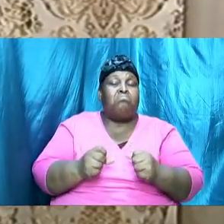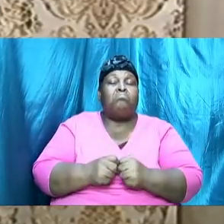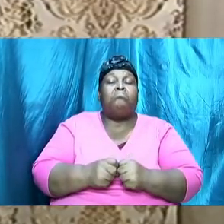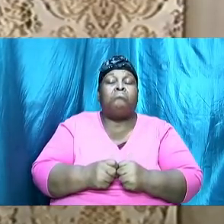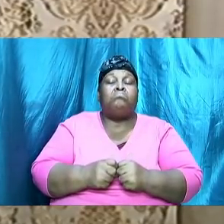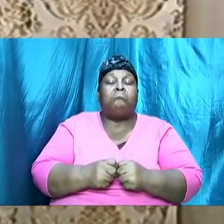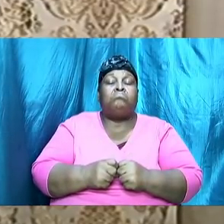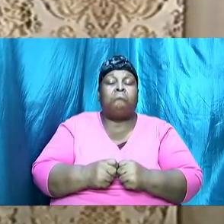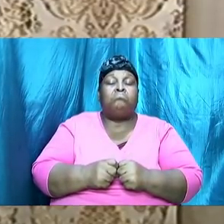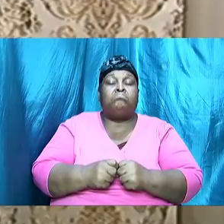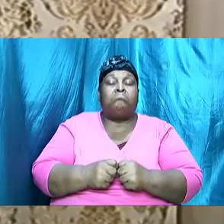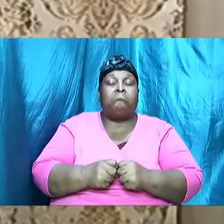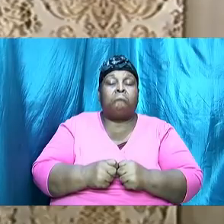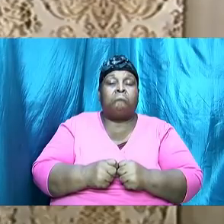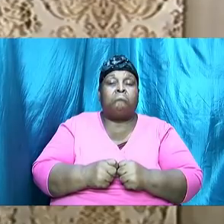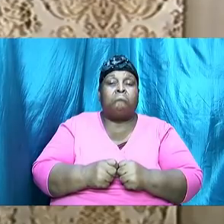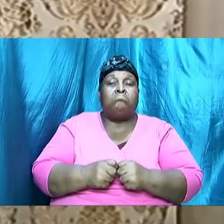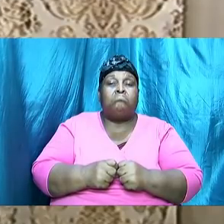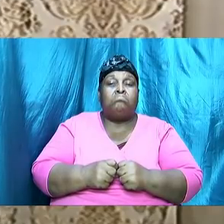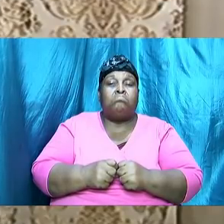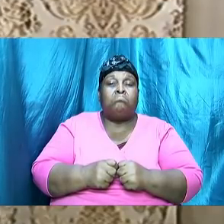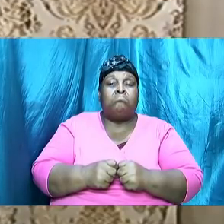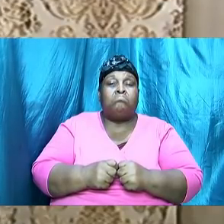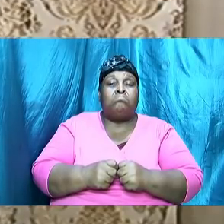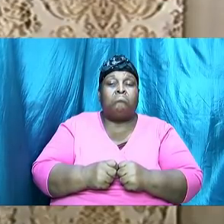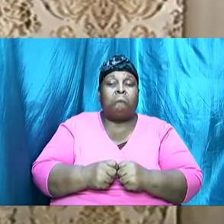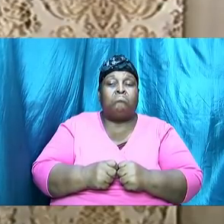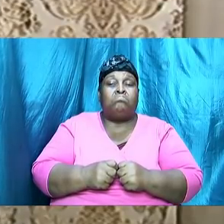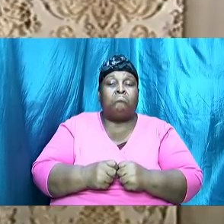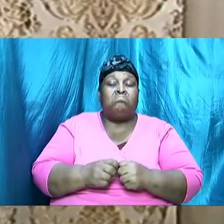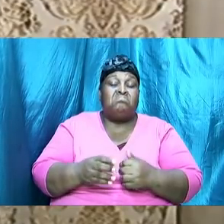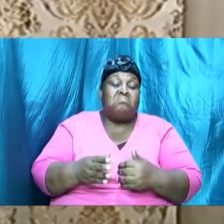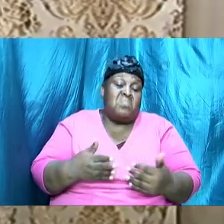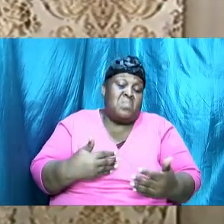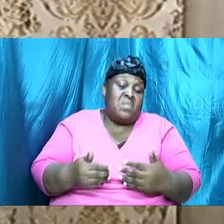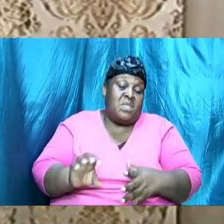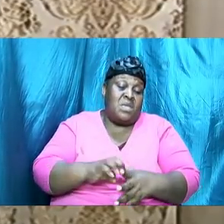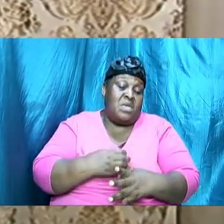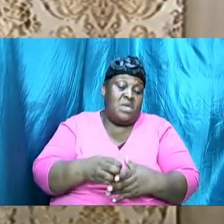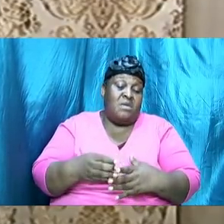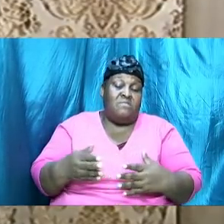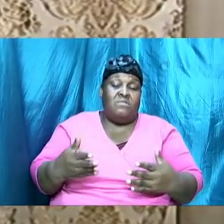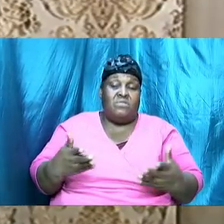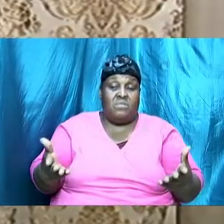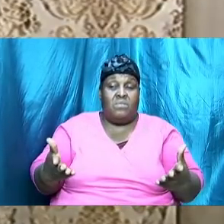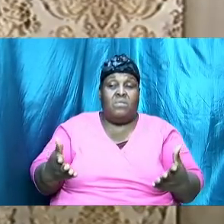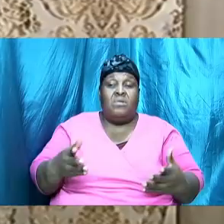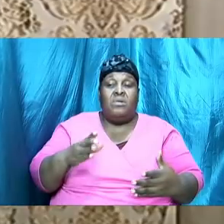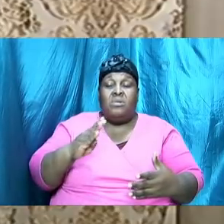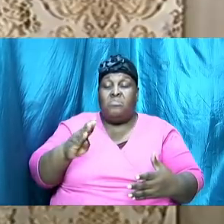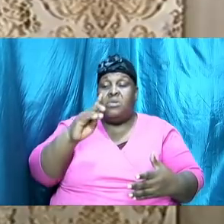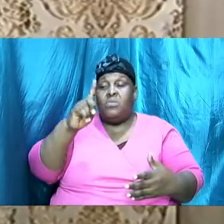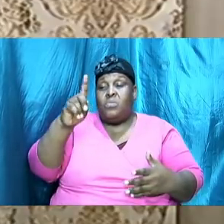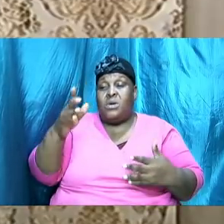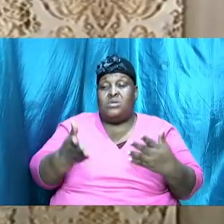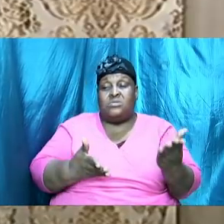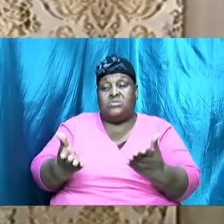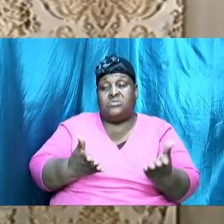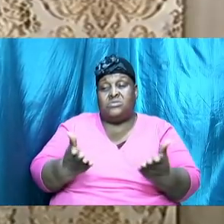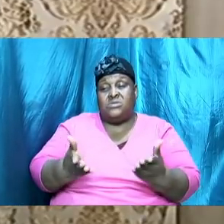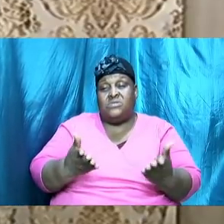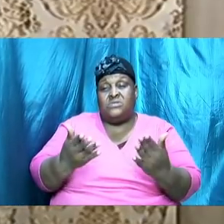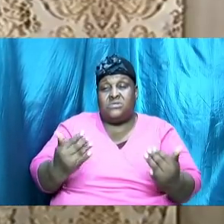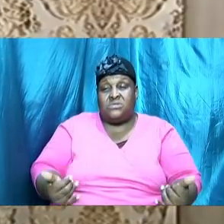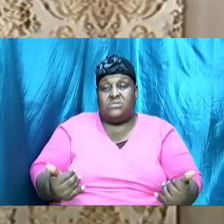as a result of that we would not even though it is going to be just one service no we would